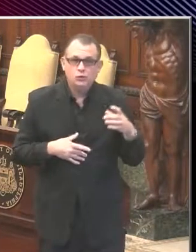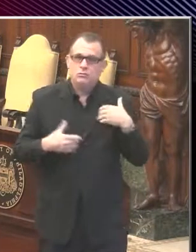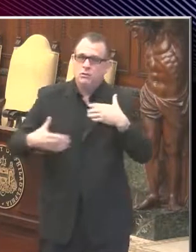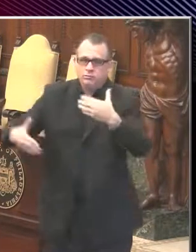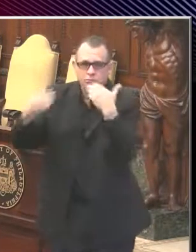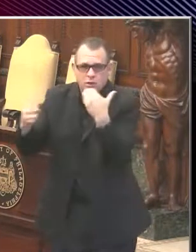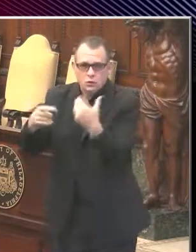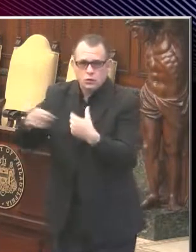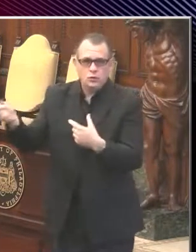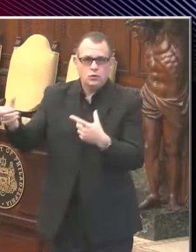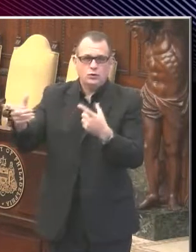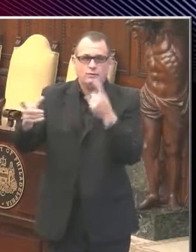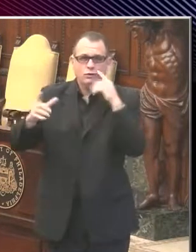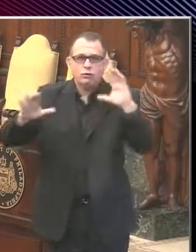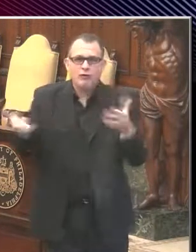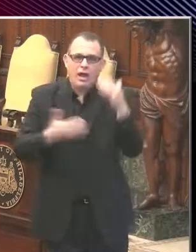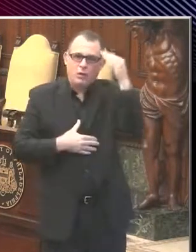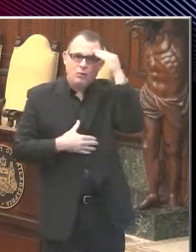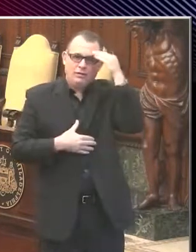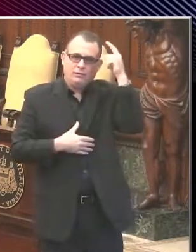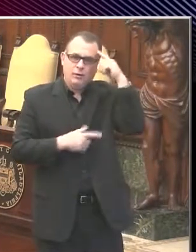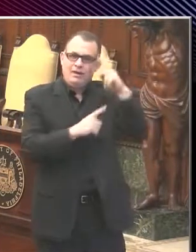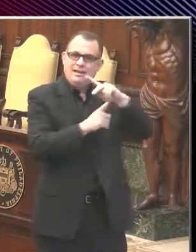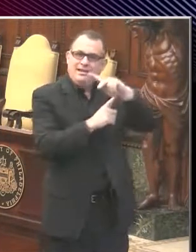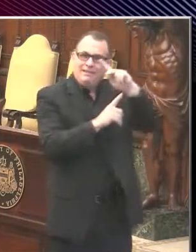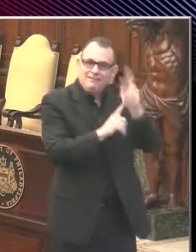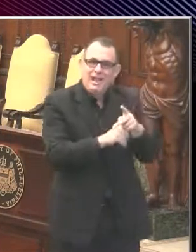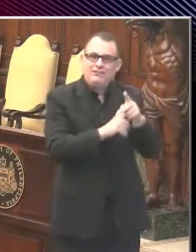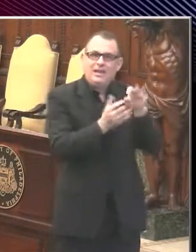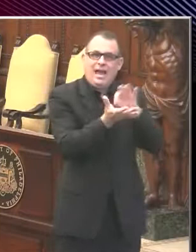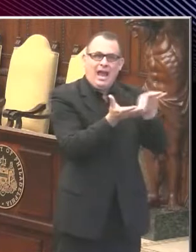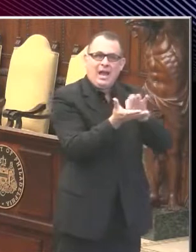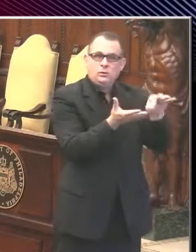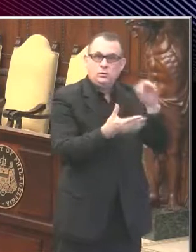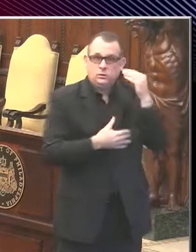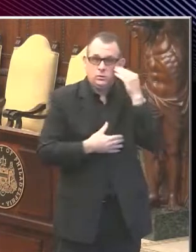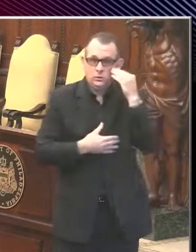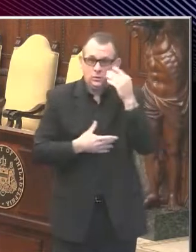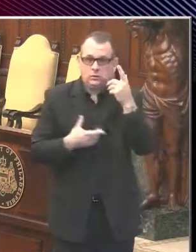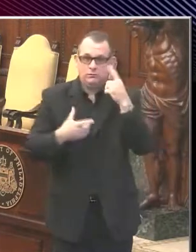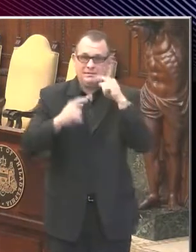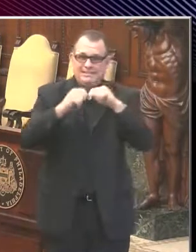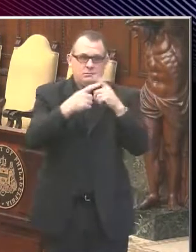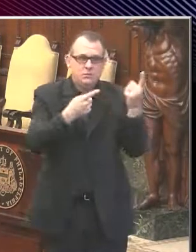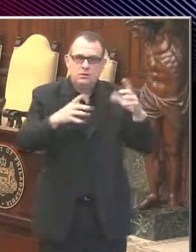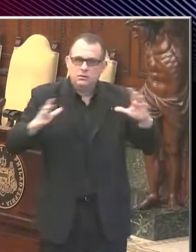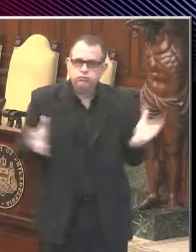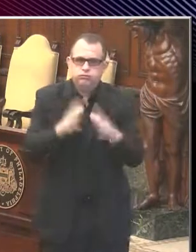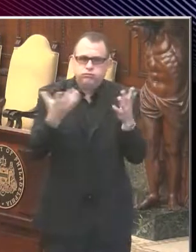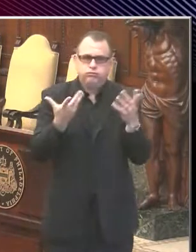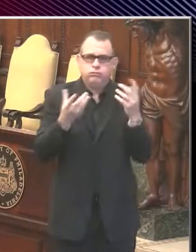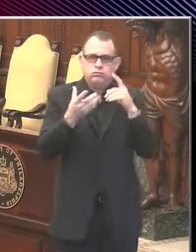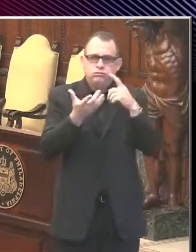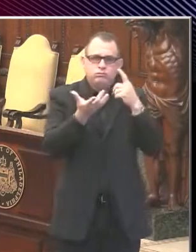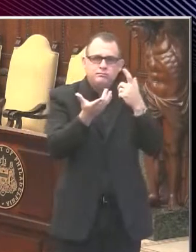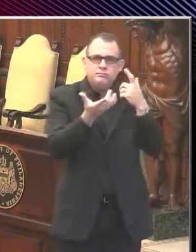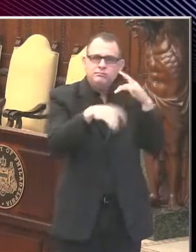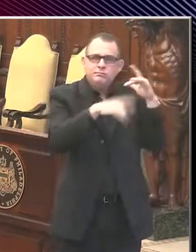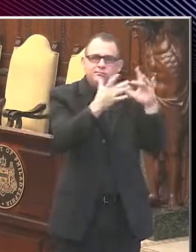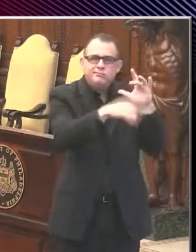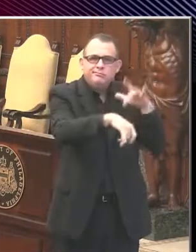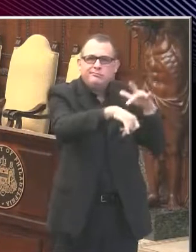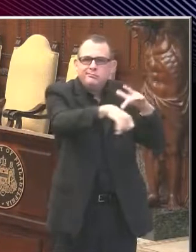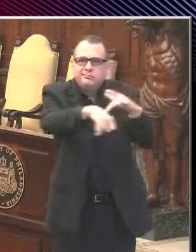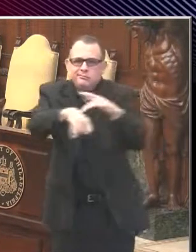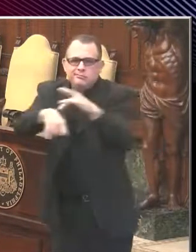2020 census, despite a global pandemic and conditions that have flipped their entire engagement plan on its head. Throughout the